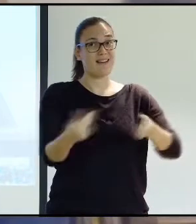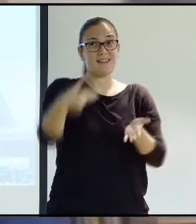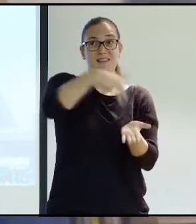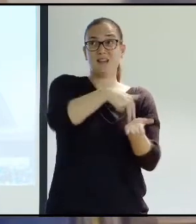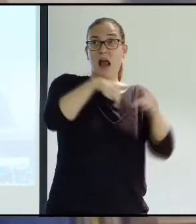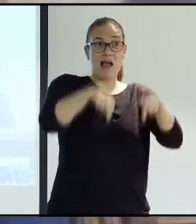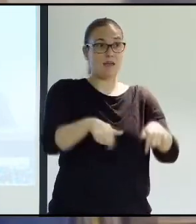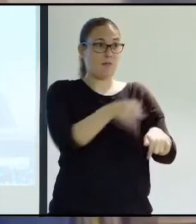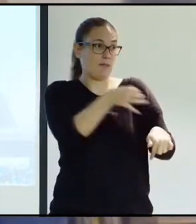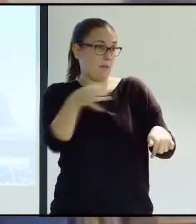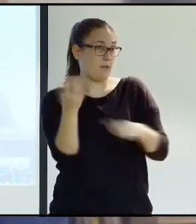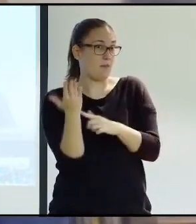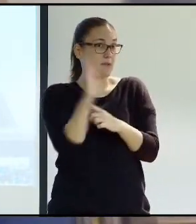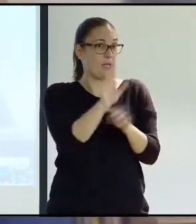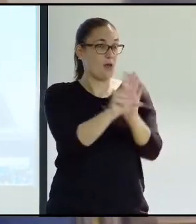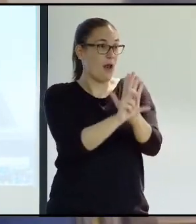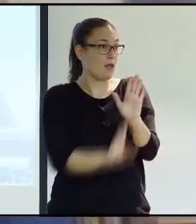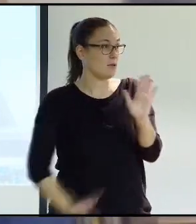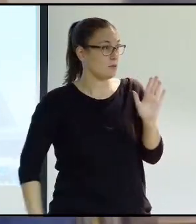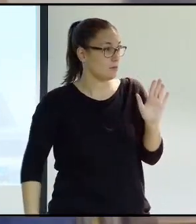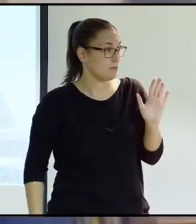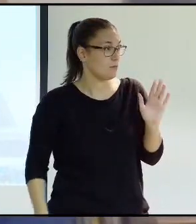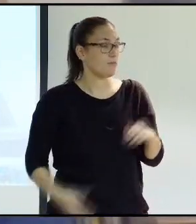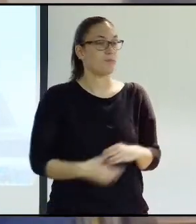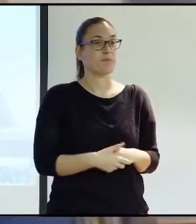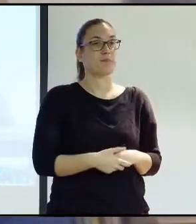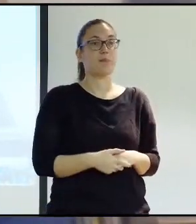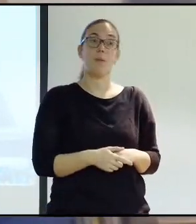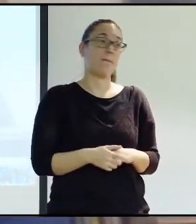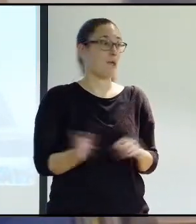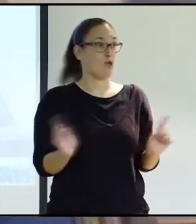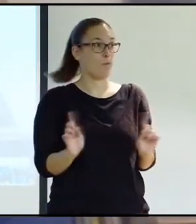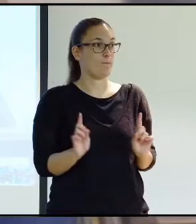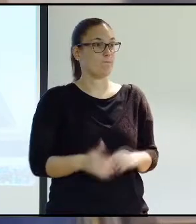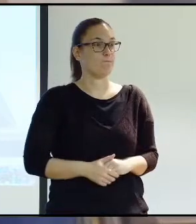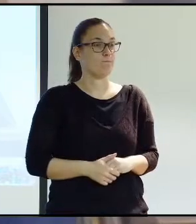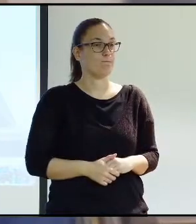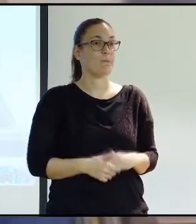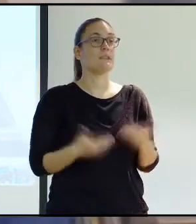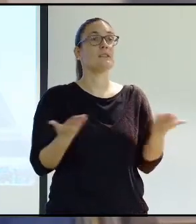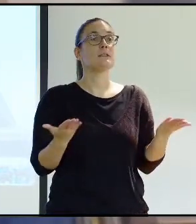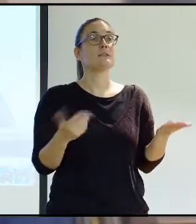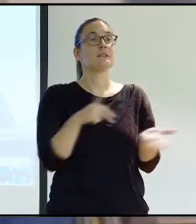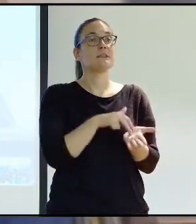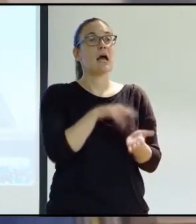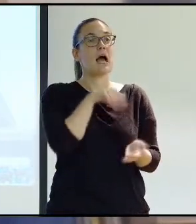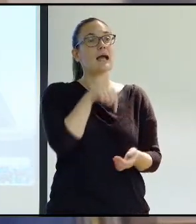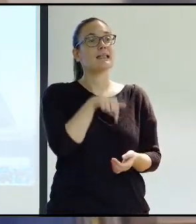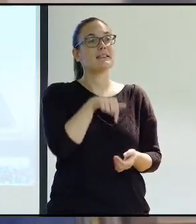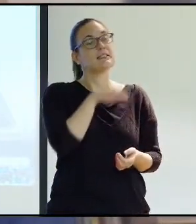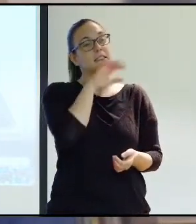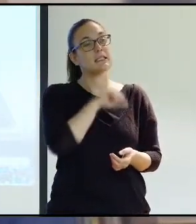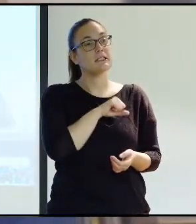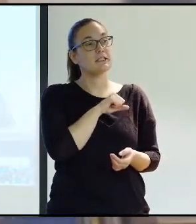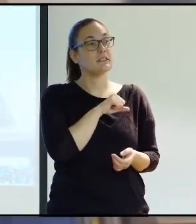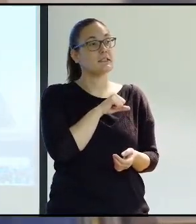who could very well have been here in my place to talk about this law. But here